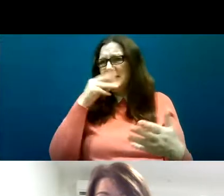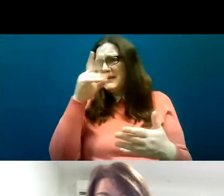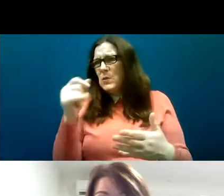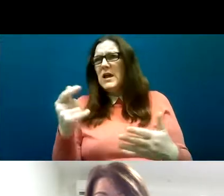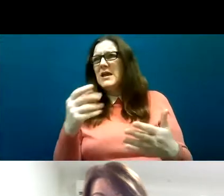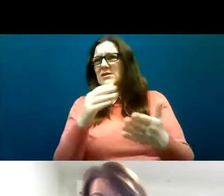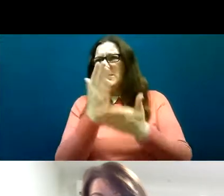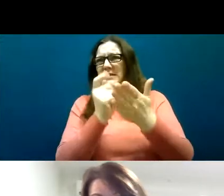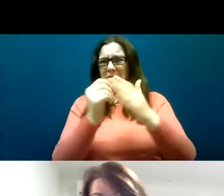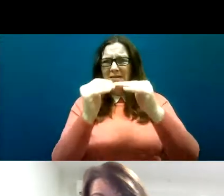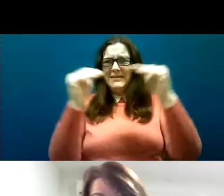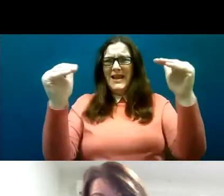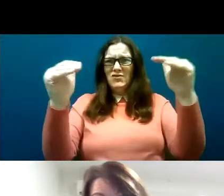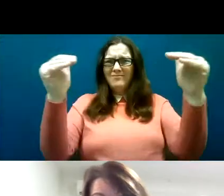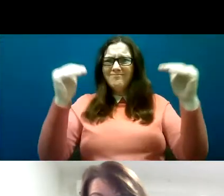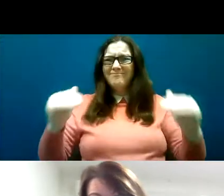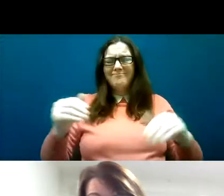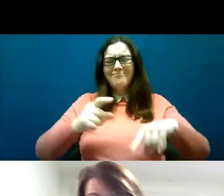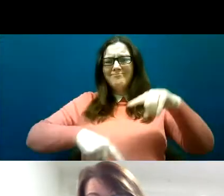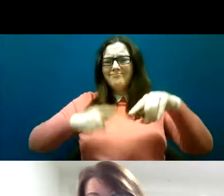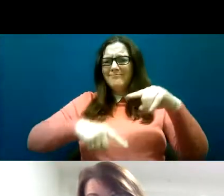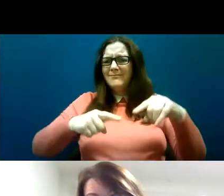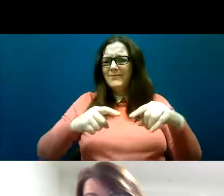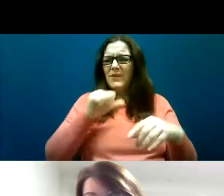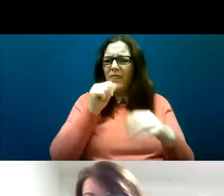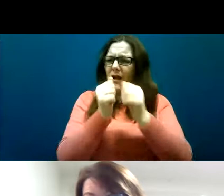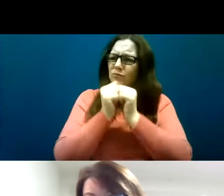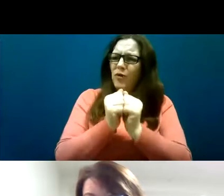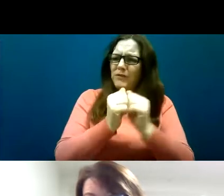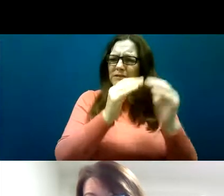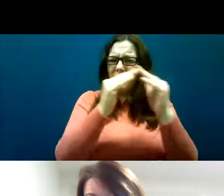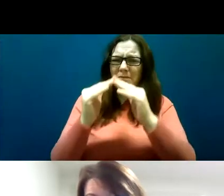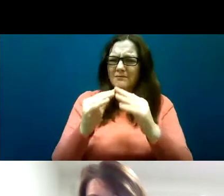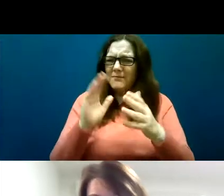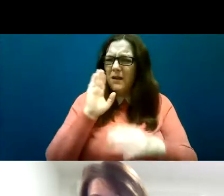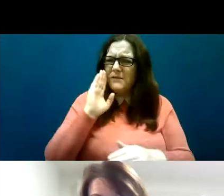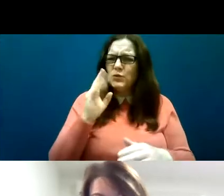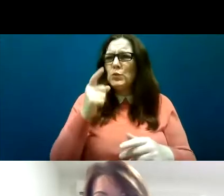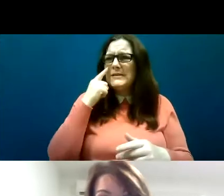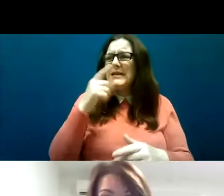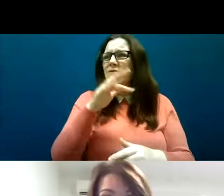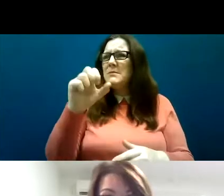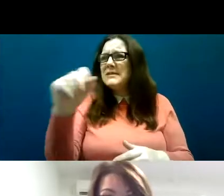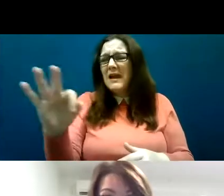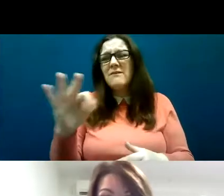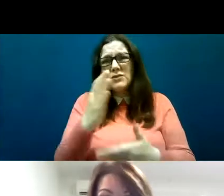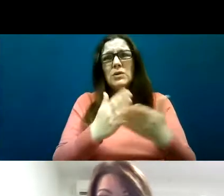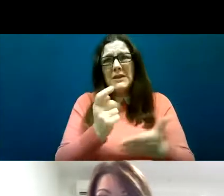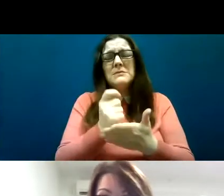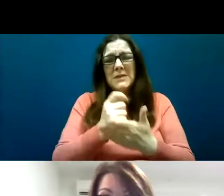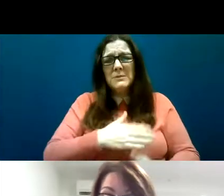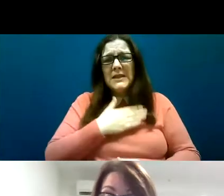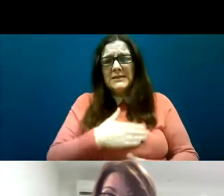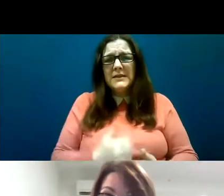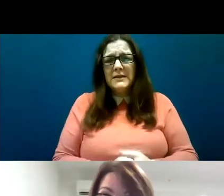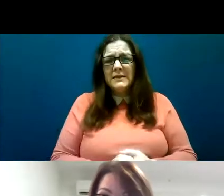Substandard and inappropriate accommodation, and some of the stories that you'll hear are quite stark and quite upsetting. Practical